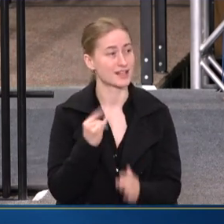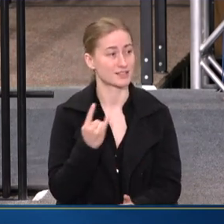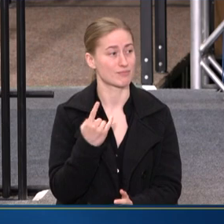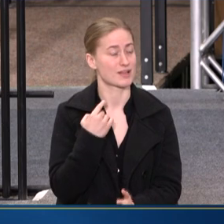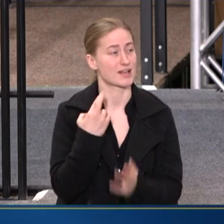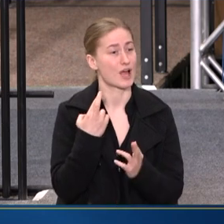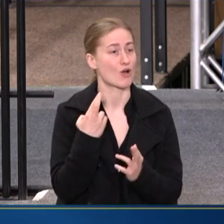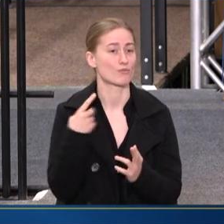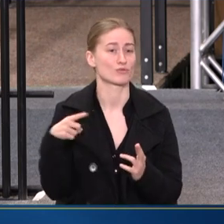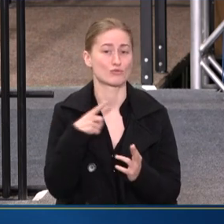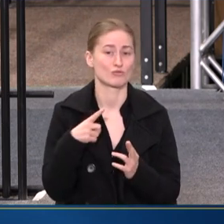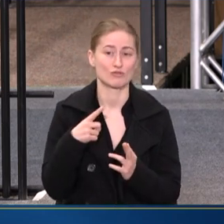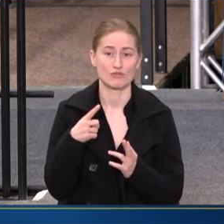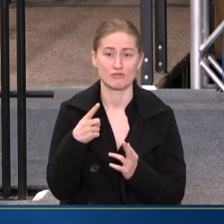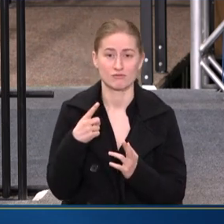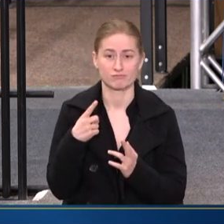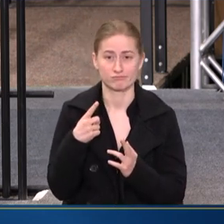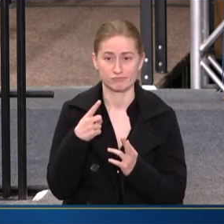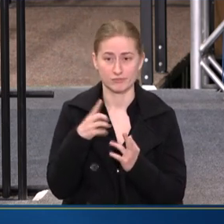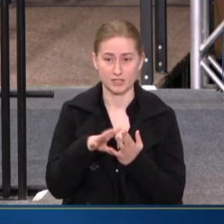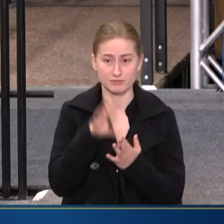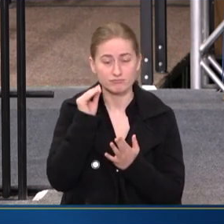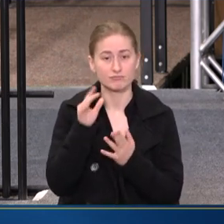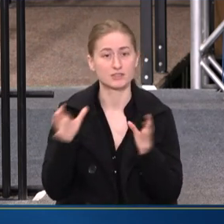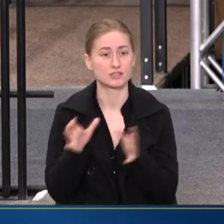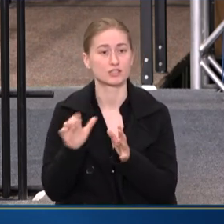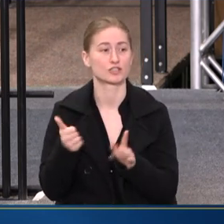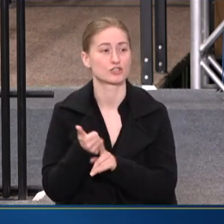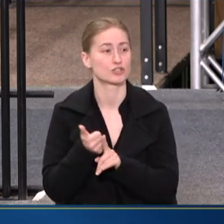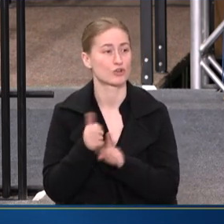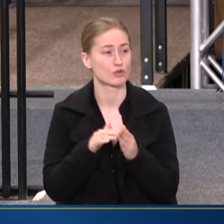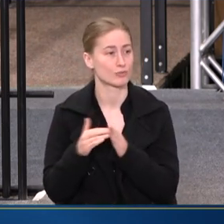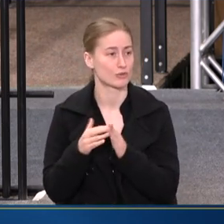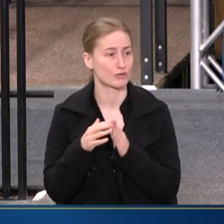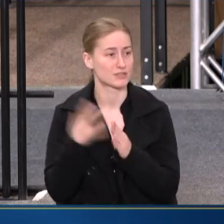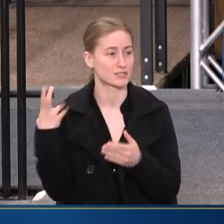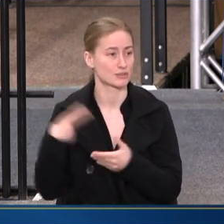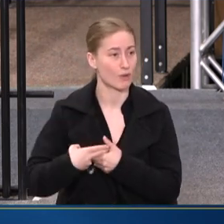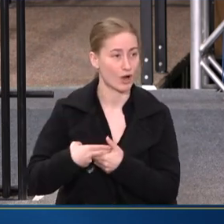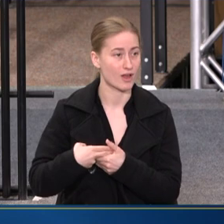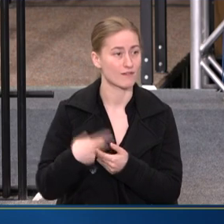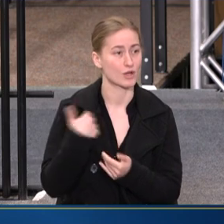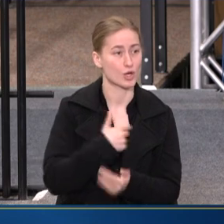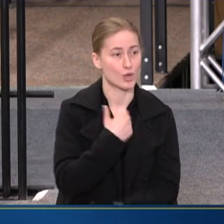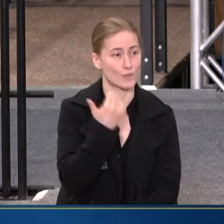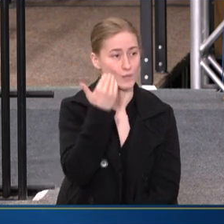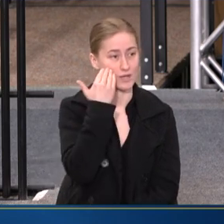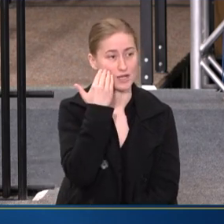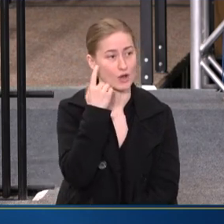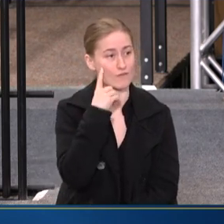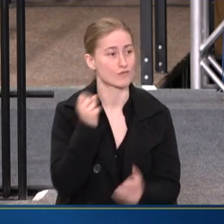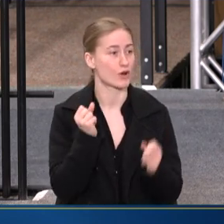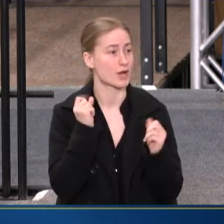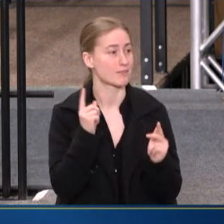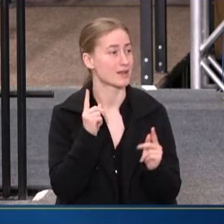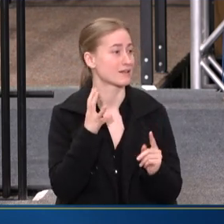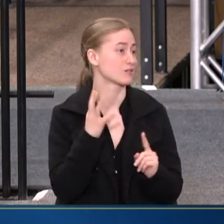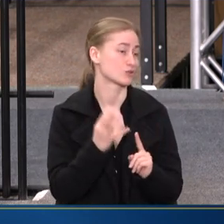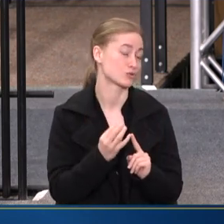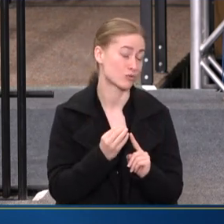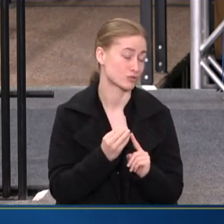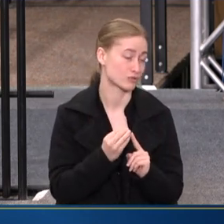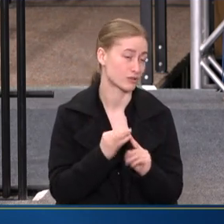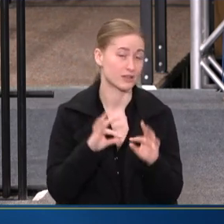HOPE YOU TAKE BACK. I HOPE YOU ENCOURAGE YOUR OWN COMMUNITIES TO BE A PART OF. WE KNOW THAT FOR MANY IT'S CULTURAL,